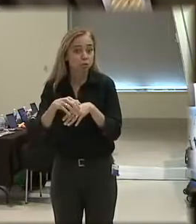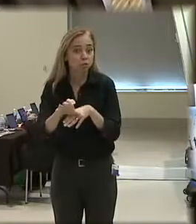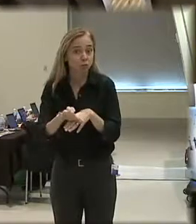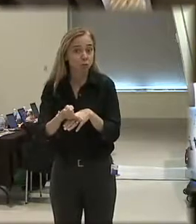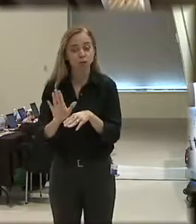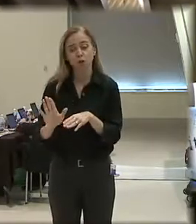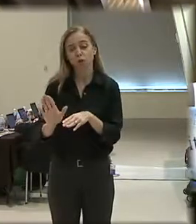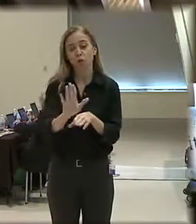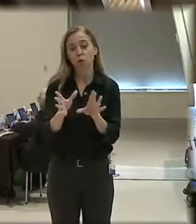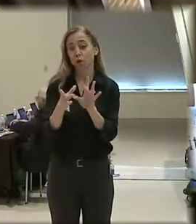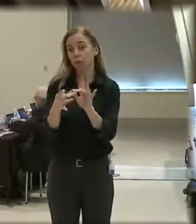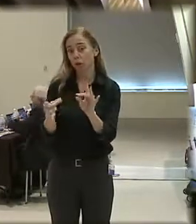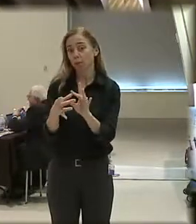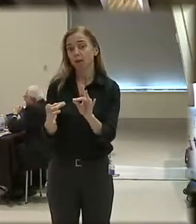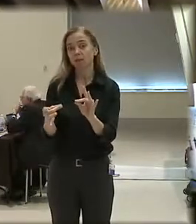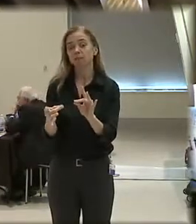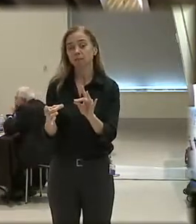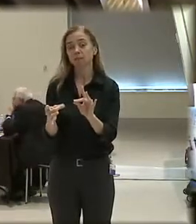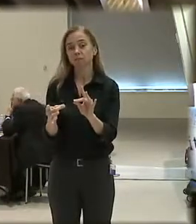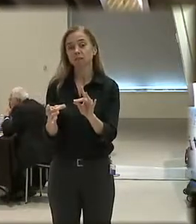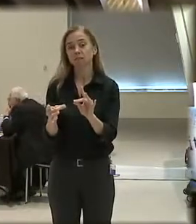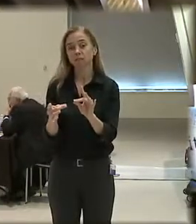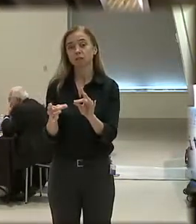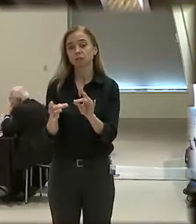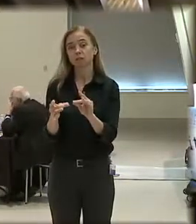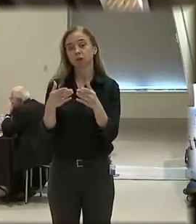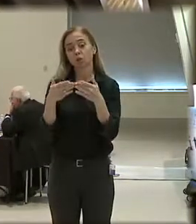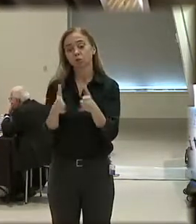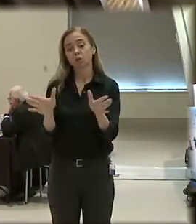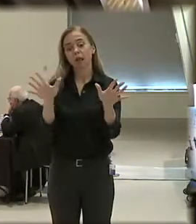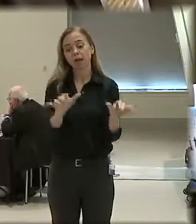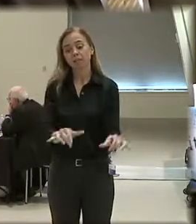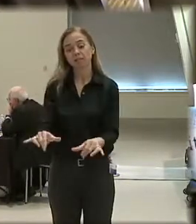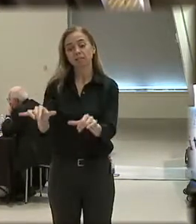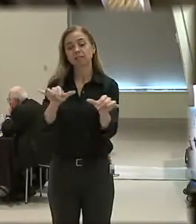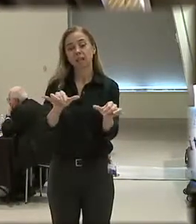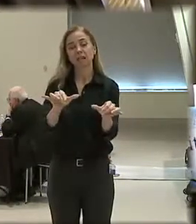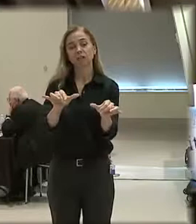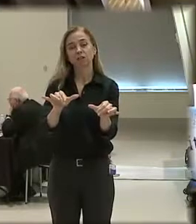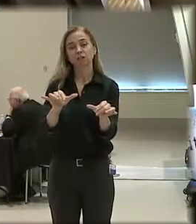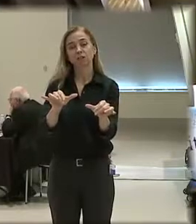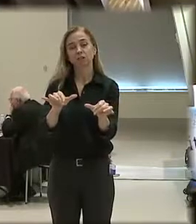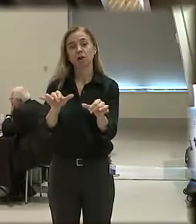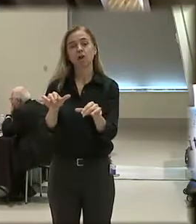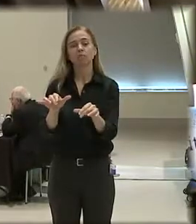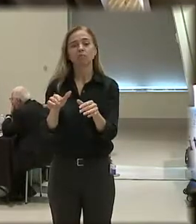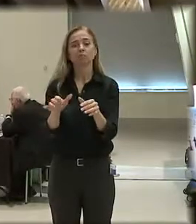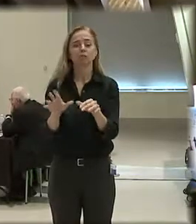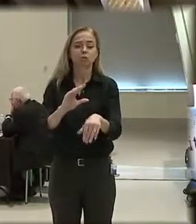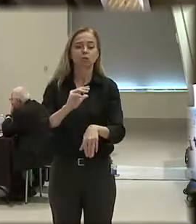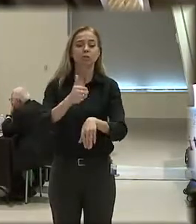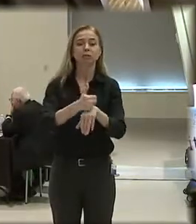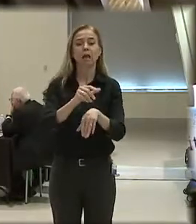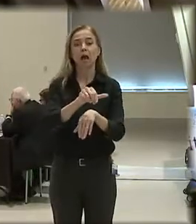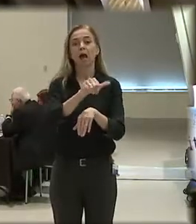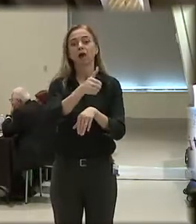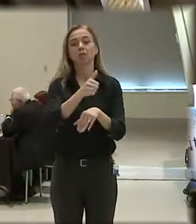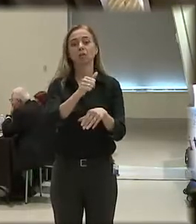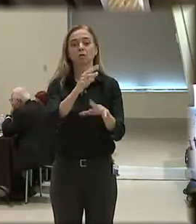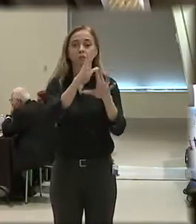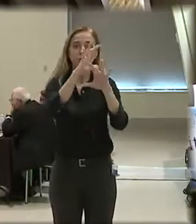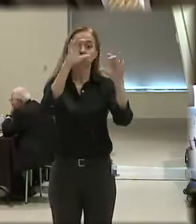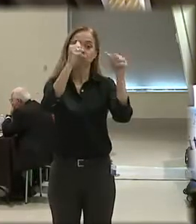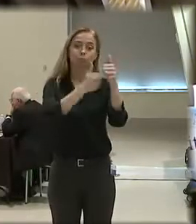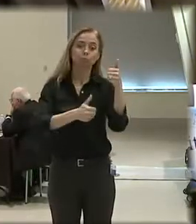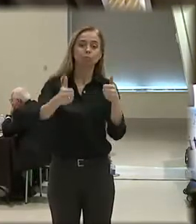comments were about, you know, the Graham standard being almost to invoke another Supreme Court decision on I know it